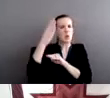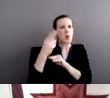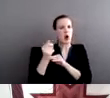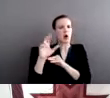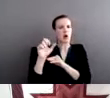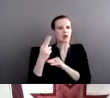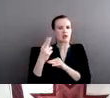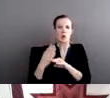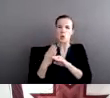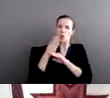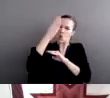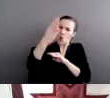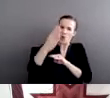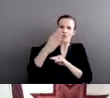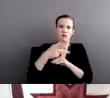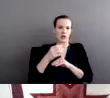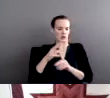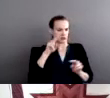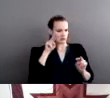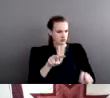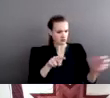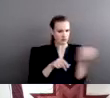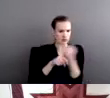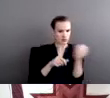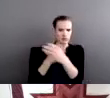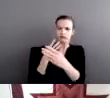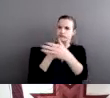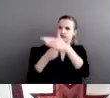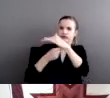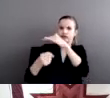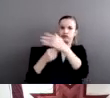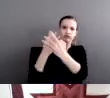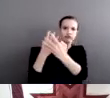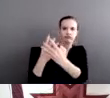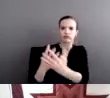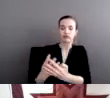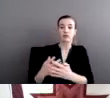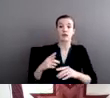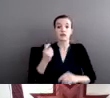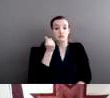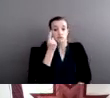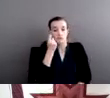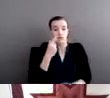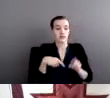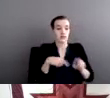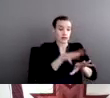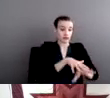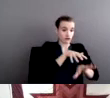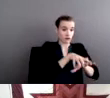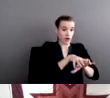people of color. But tribal nations, although our sentencing limitation exists.